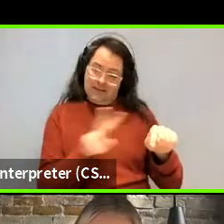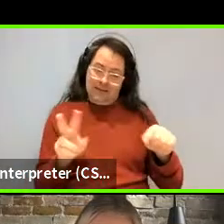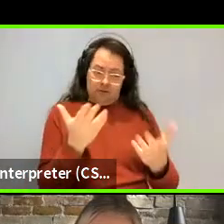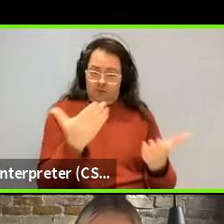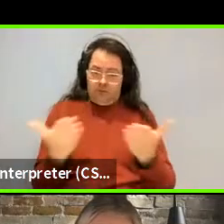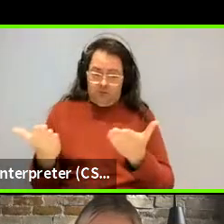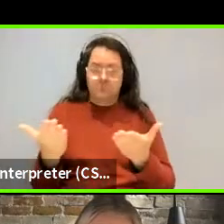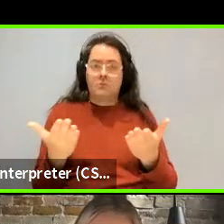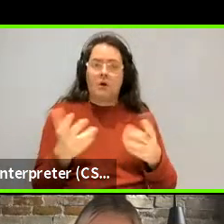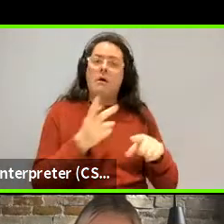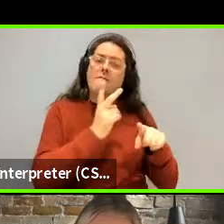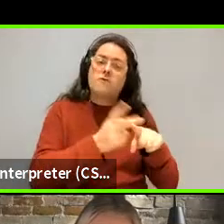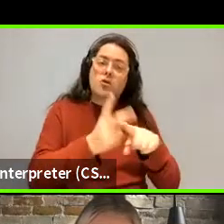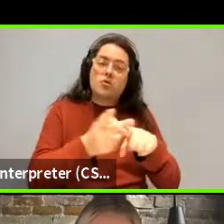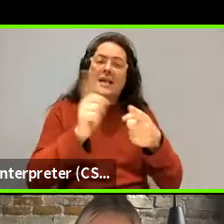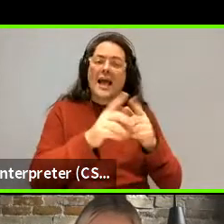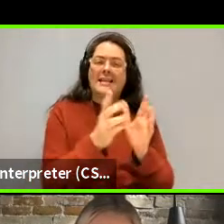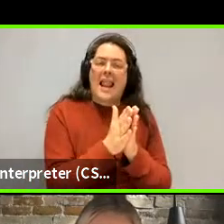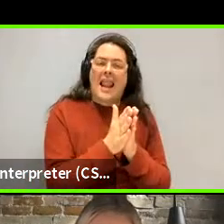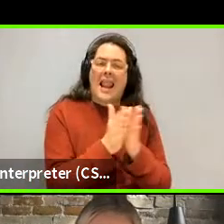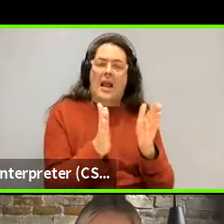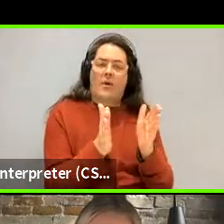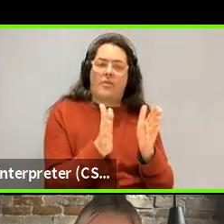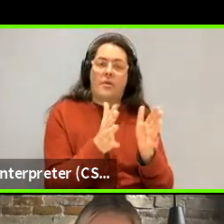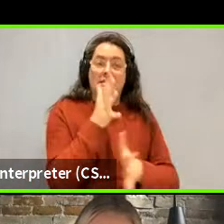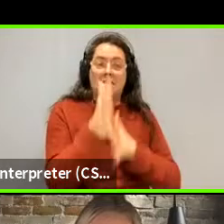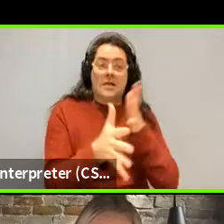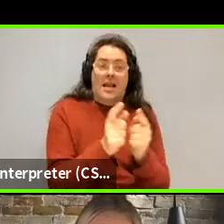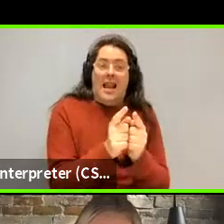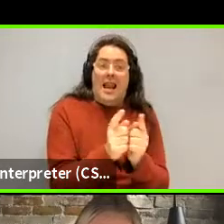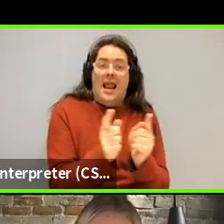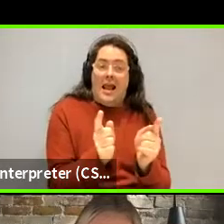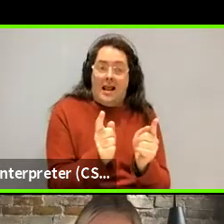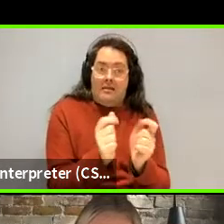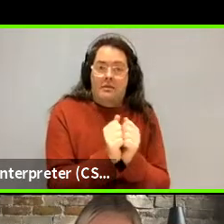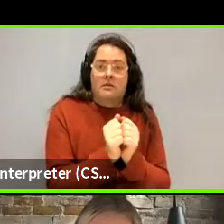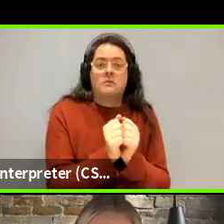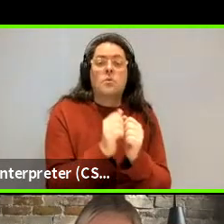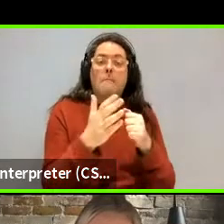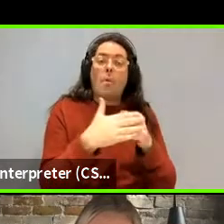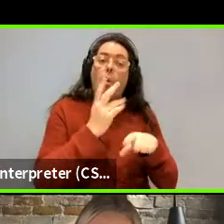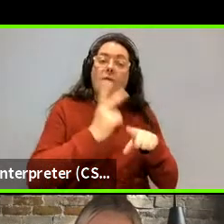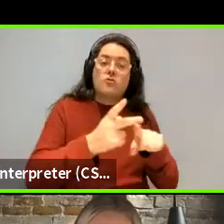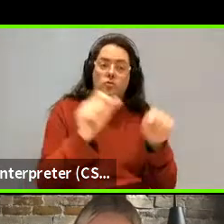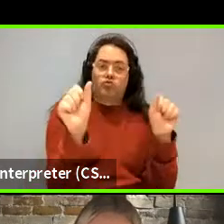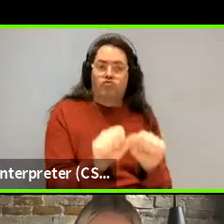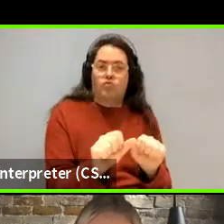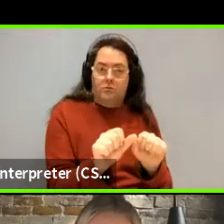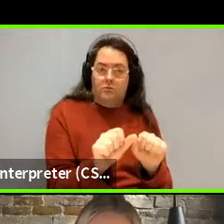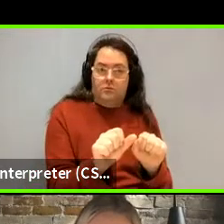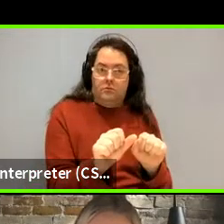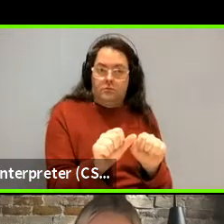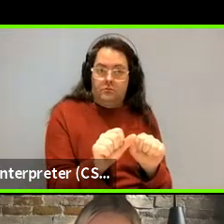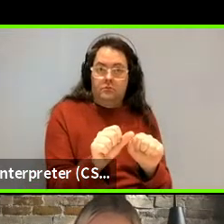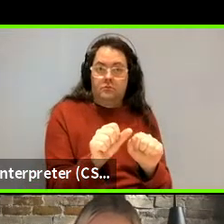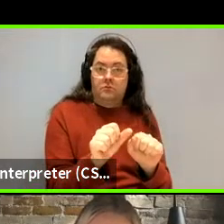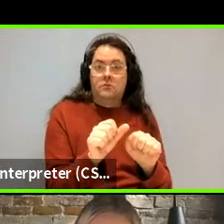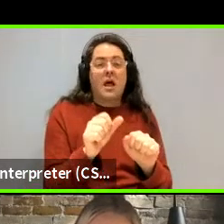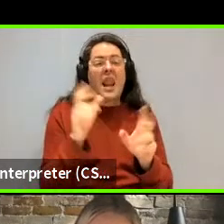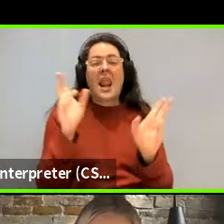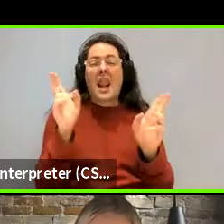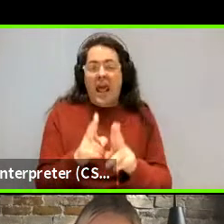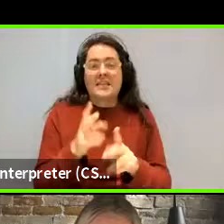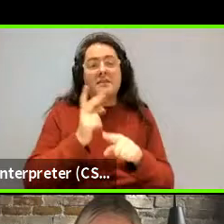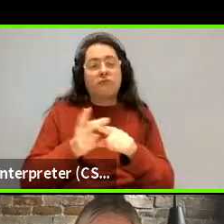for frequency and duration of signs. So we do find that obviously more frequent signs are shorter in duration. And that made me think